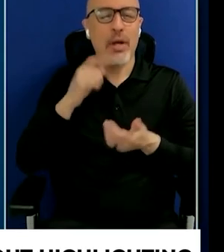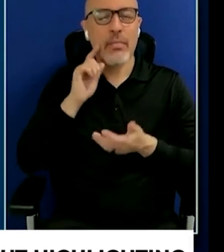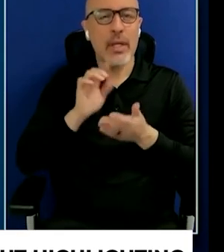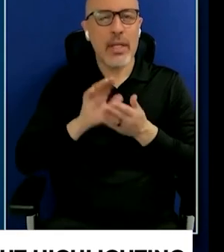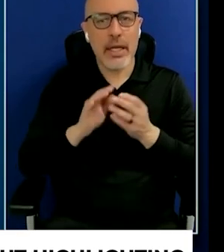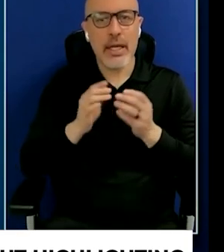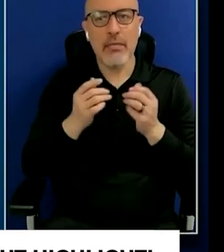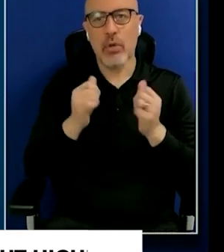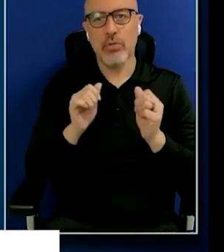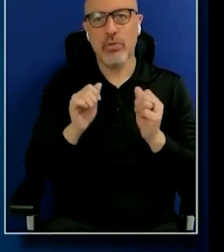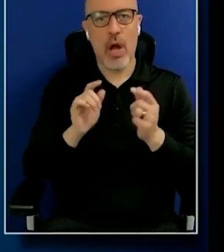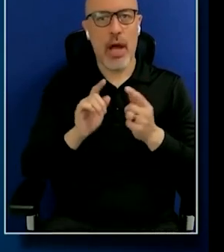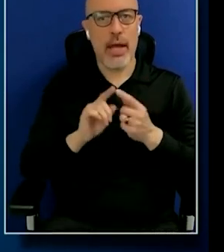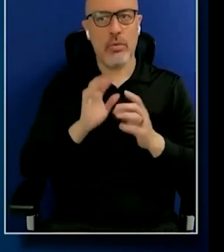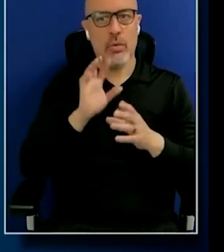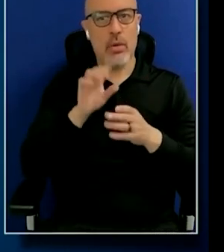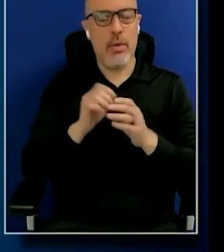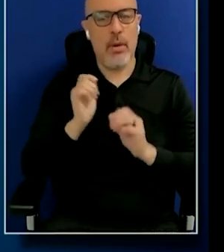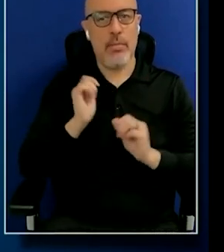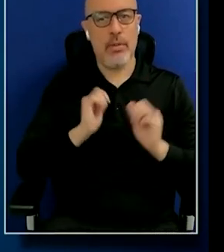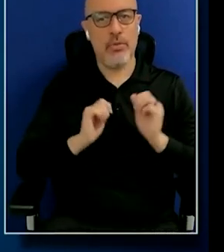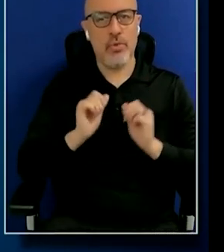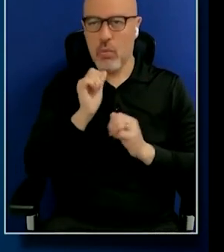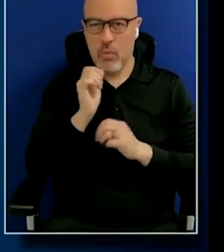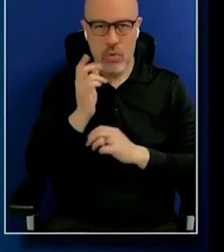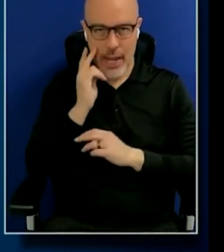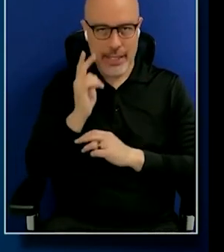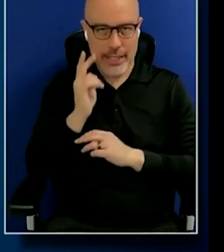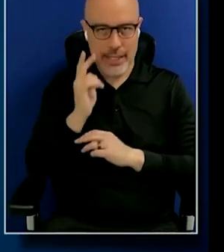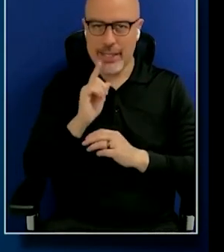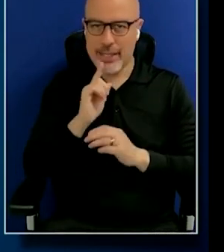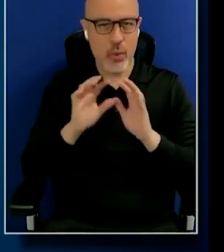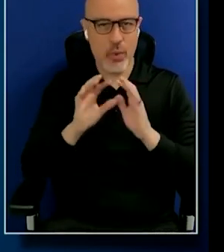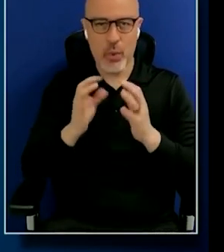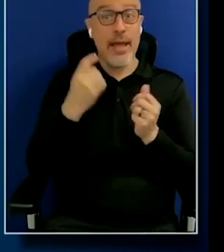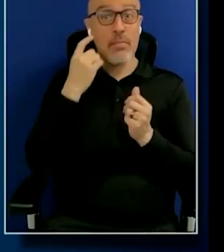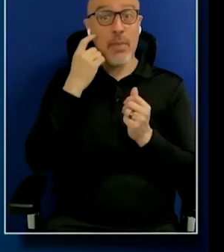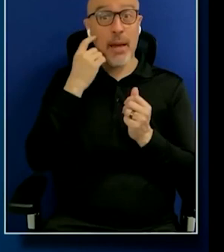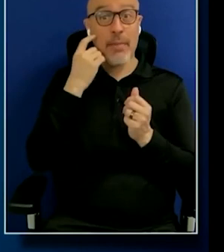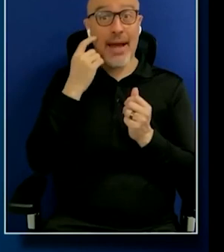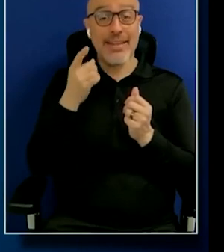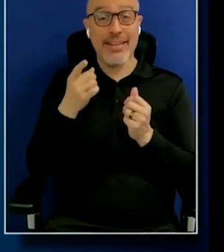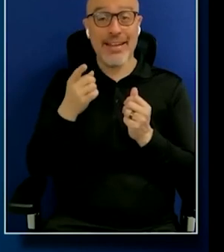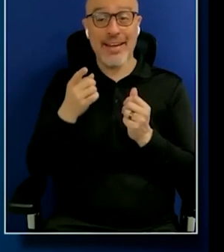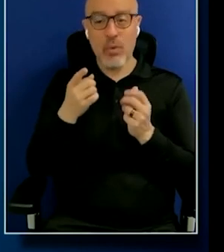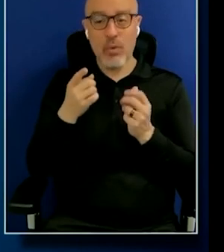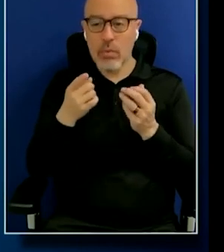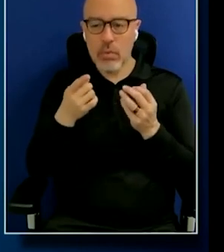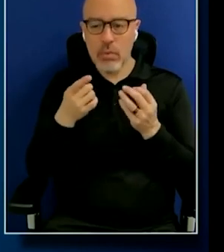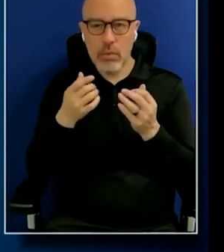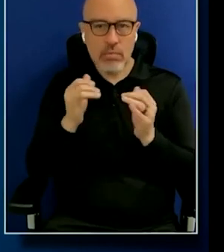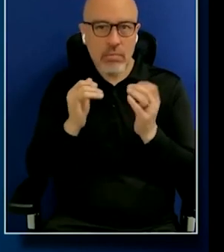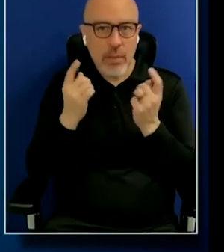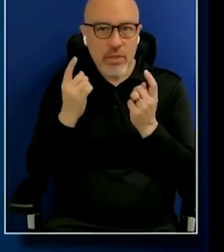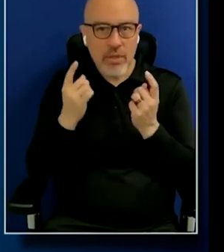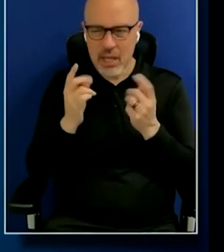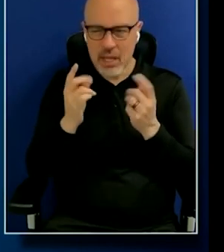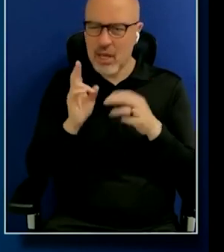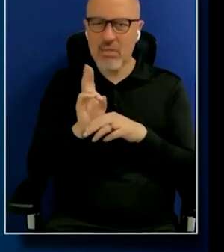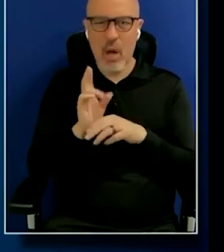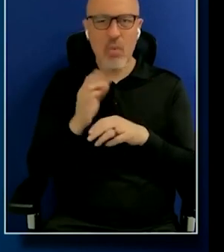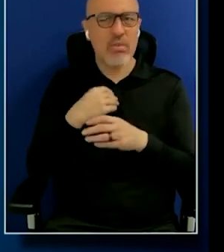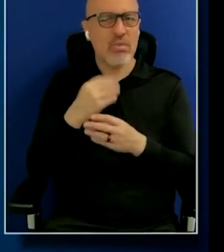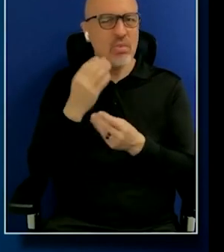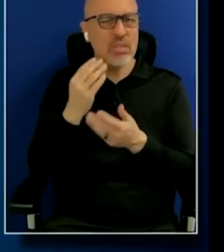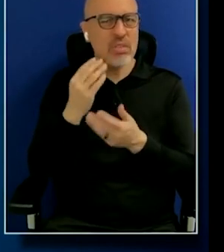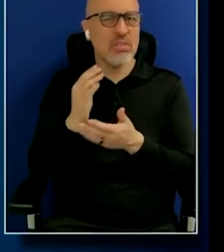put into the shows are not what we're seeing in the real world, and yeah, it leaves you in a weird space. I'm still thinking, like, I want to use my content to, like, go